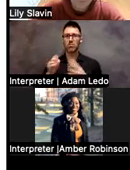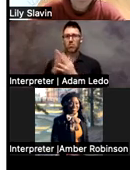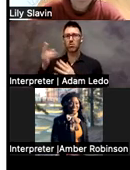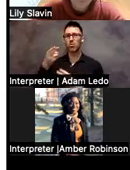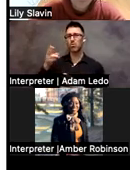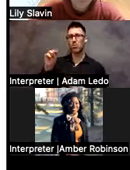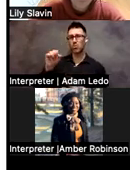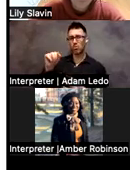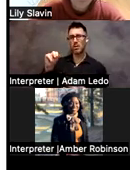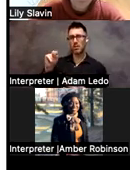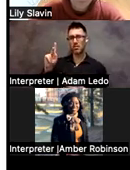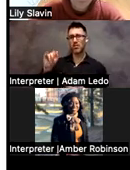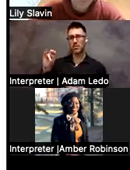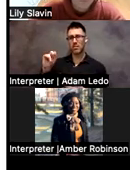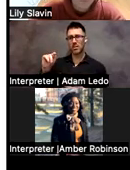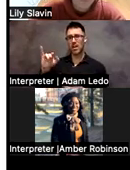book.